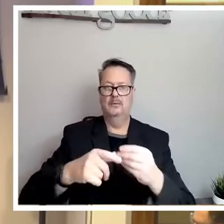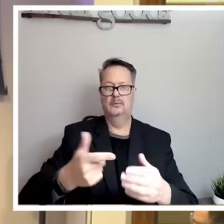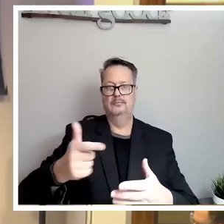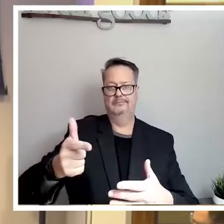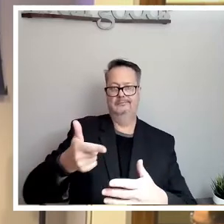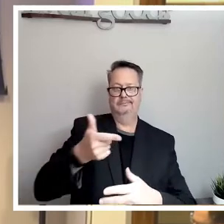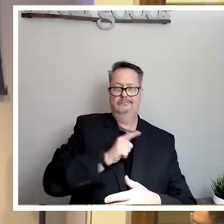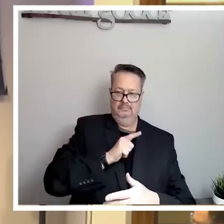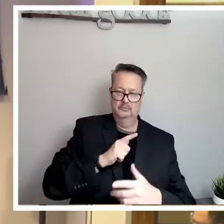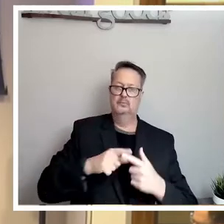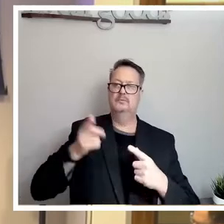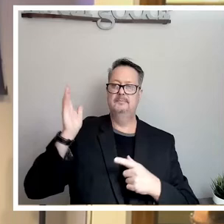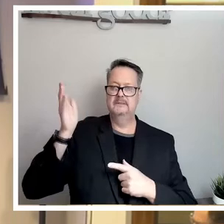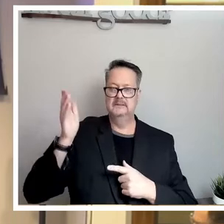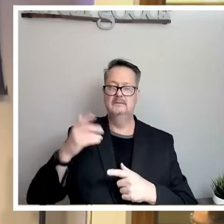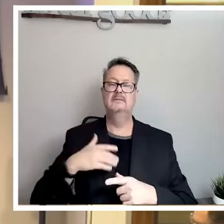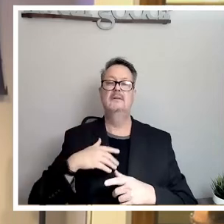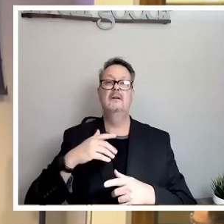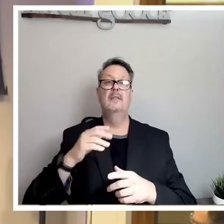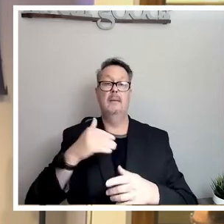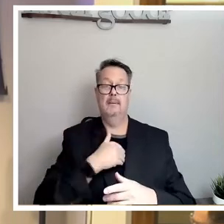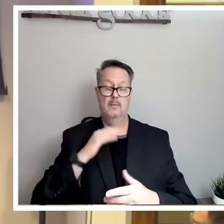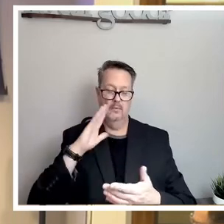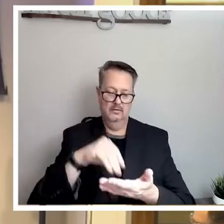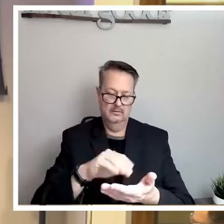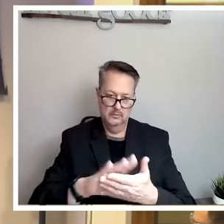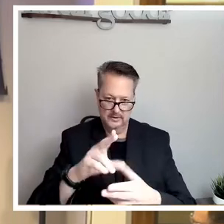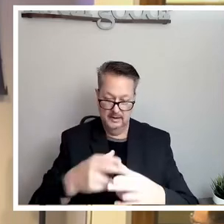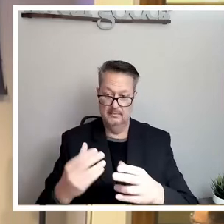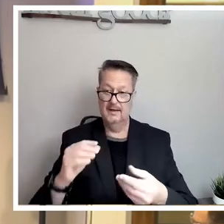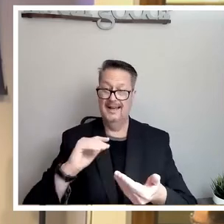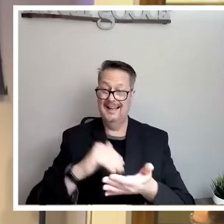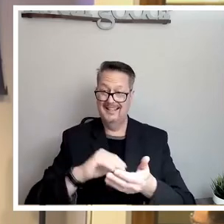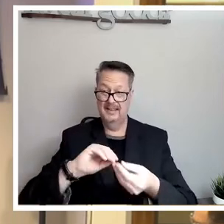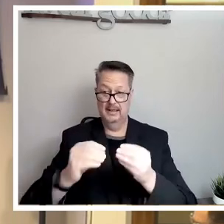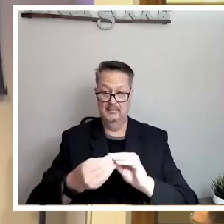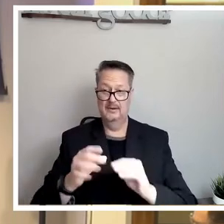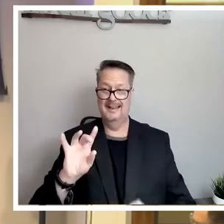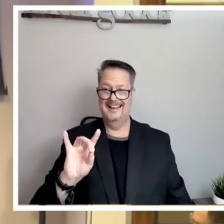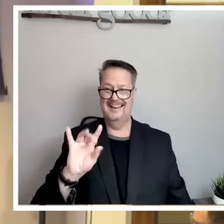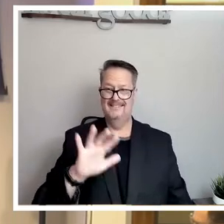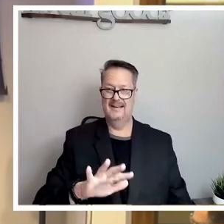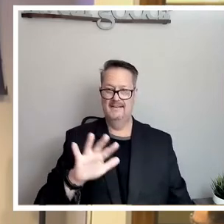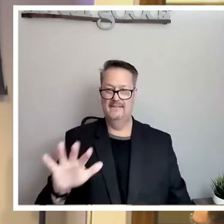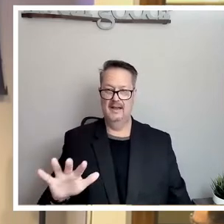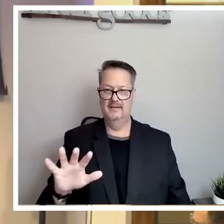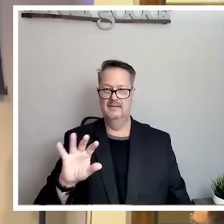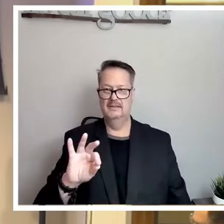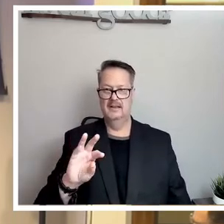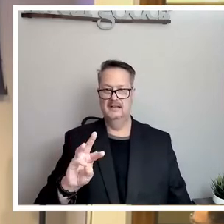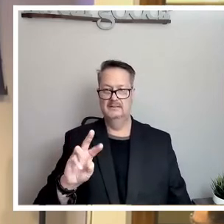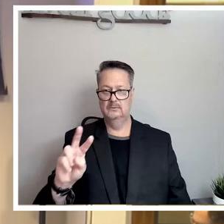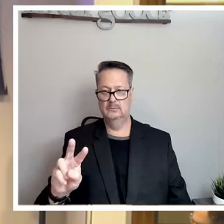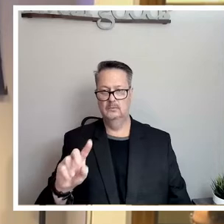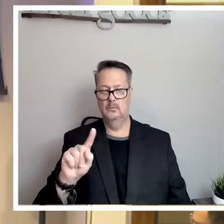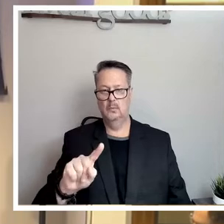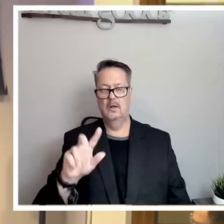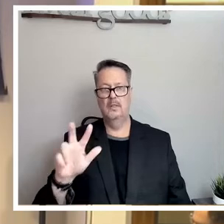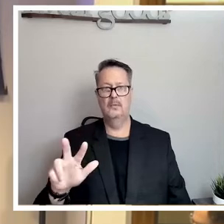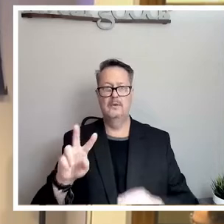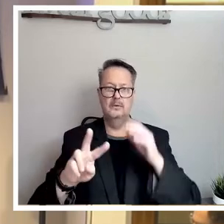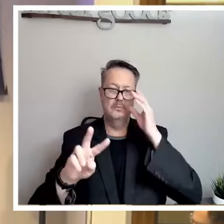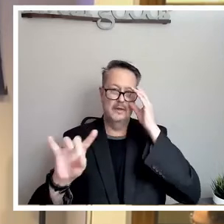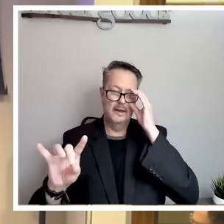staff will take your name. That number again is 855-962-1328,